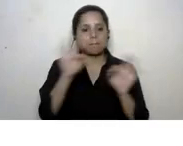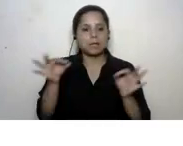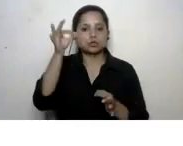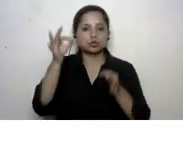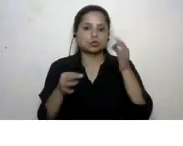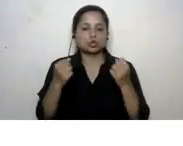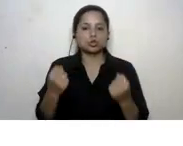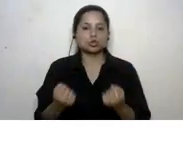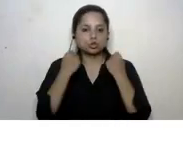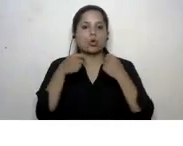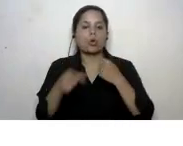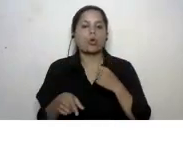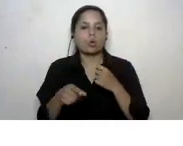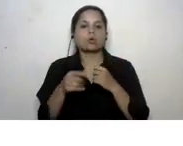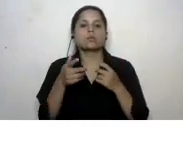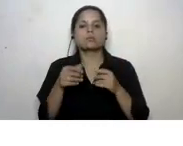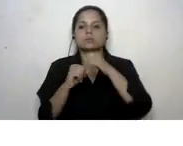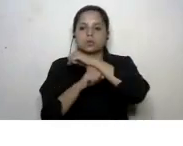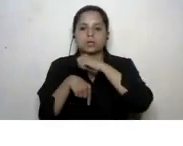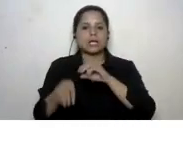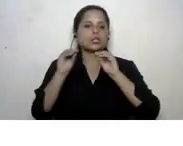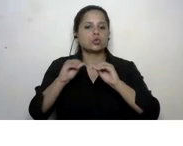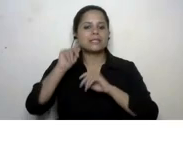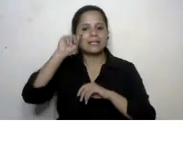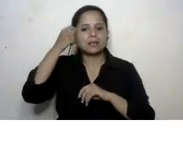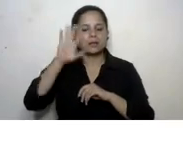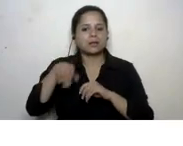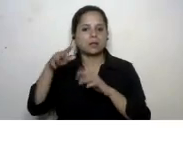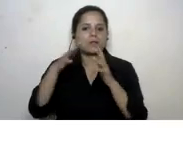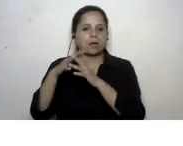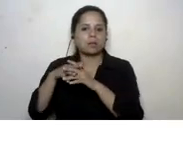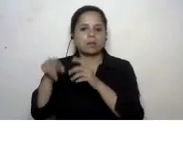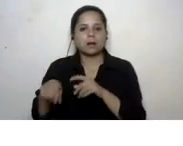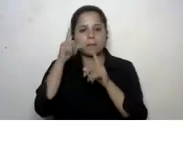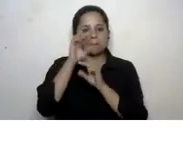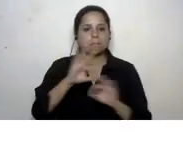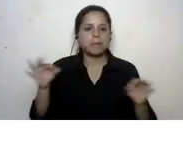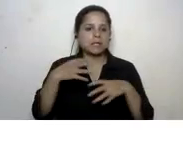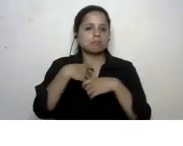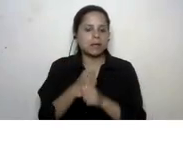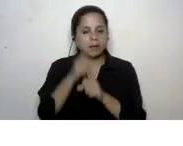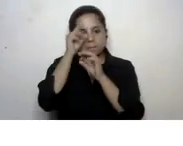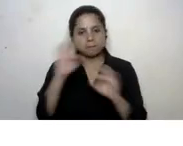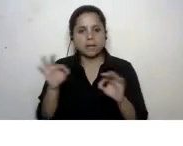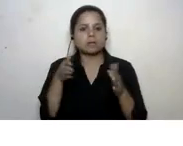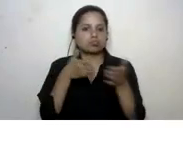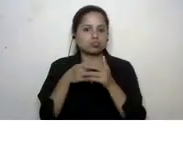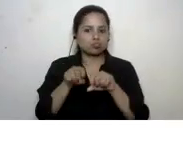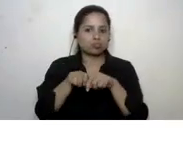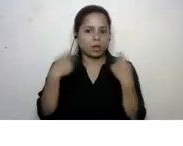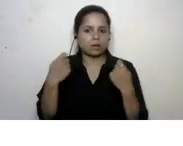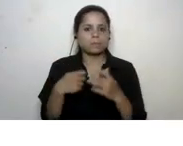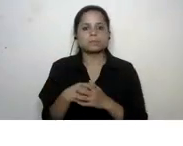institutions it's taken from a website called teaching english it's about peacemakers and peace breakers basically uh